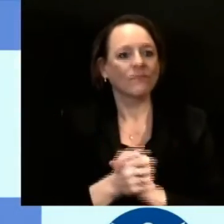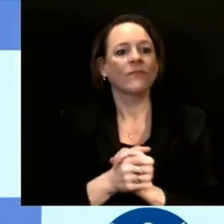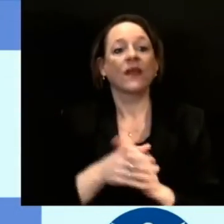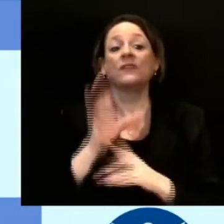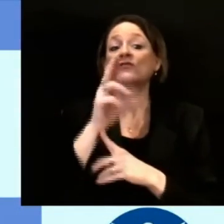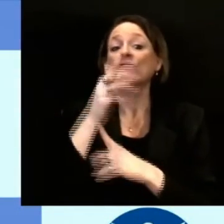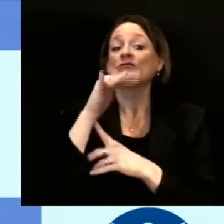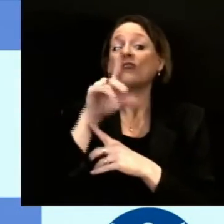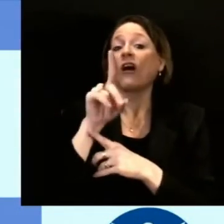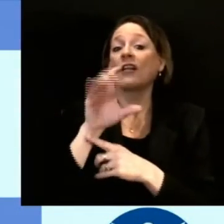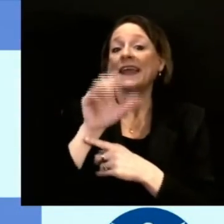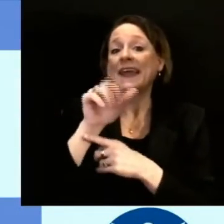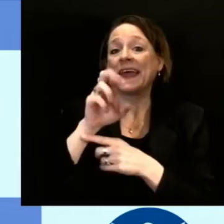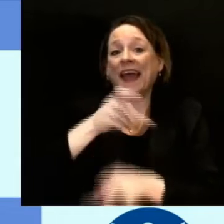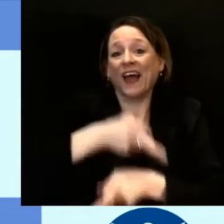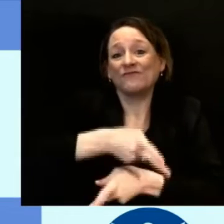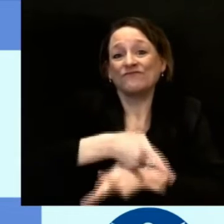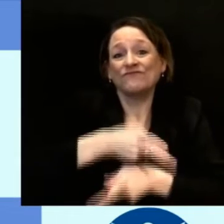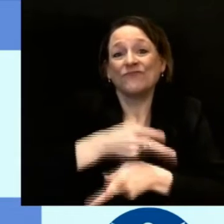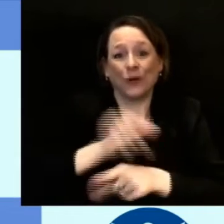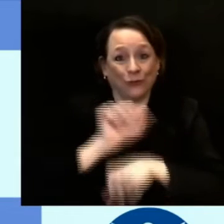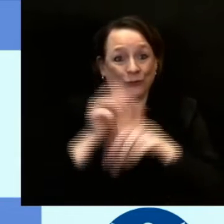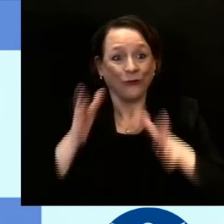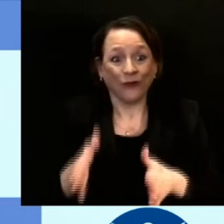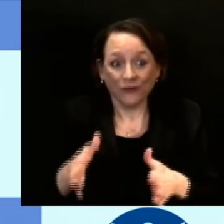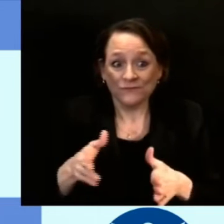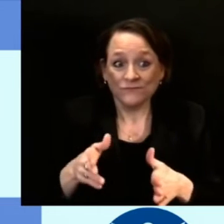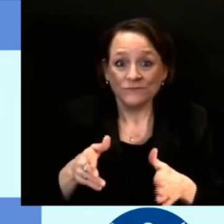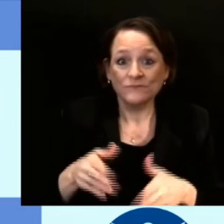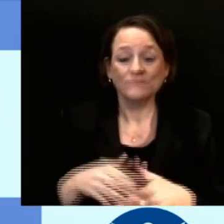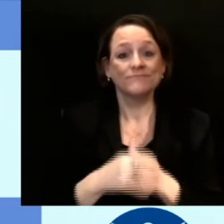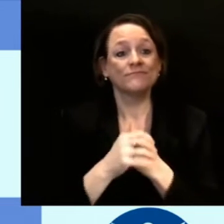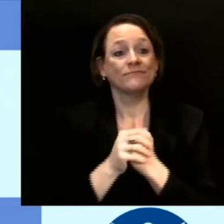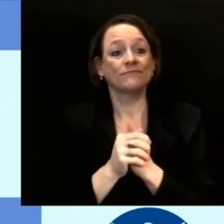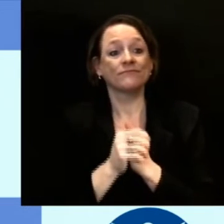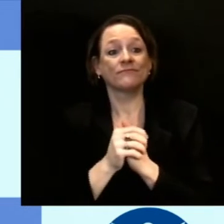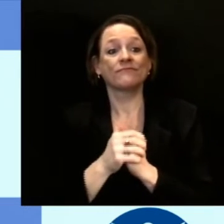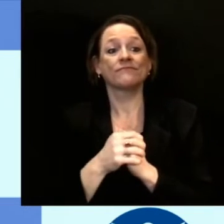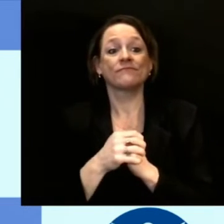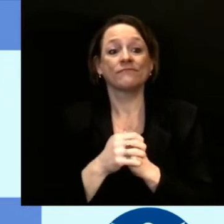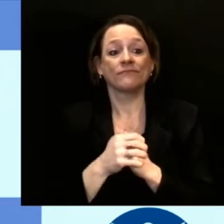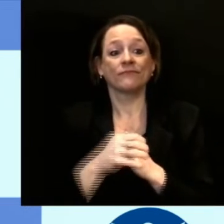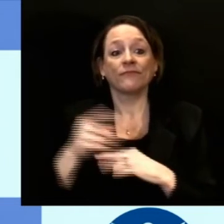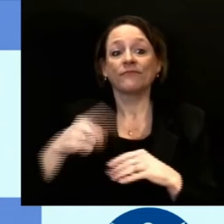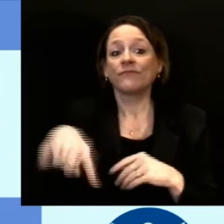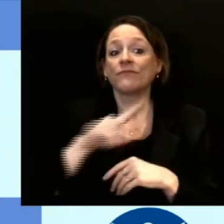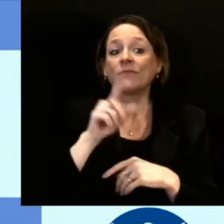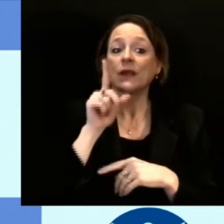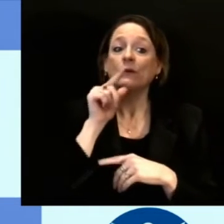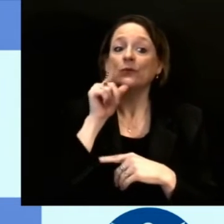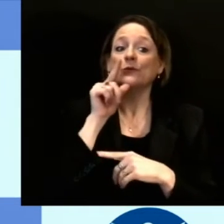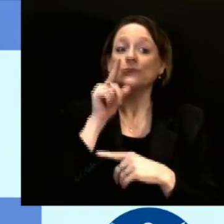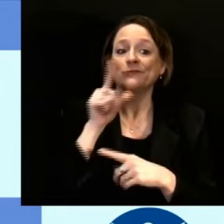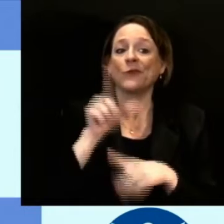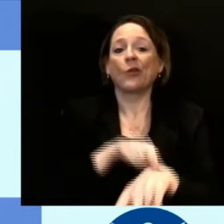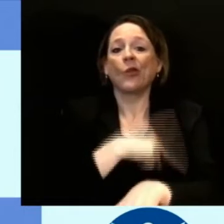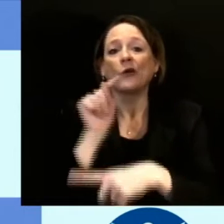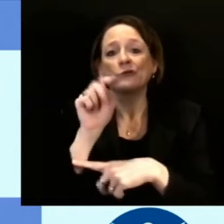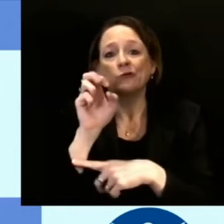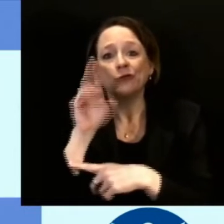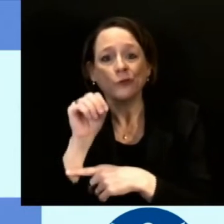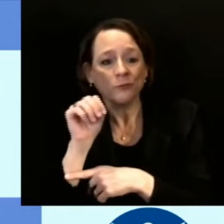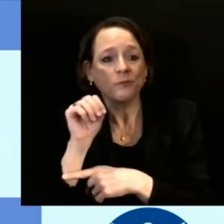followed by Wisconsinites who are enrolled in Medicaid long-term care programs, public-facing essential